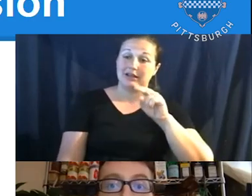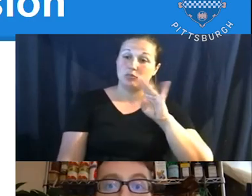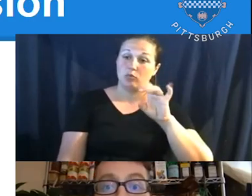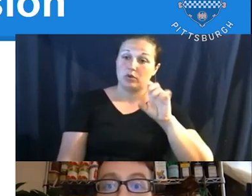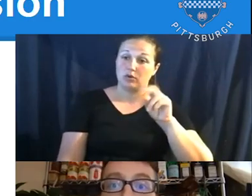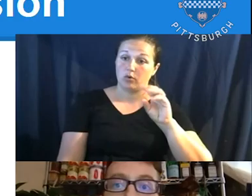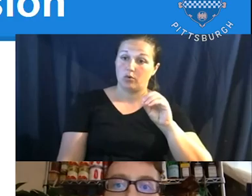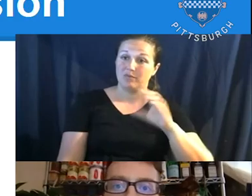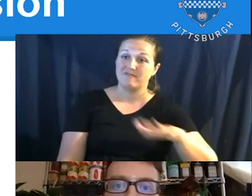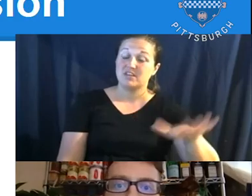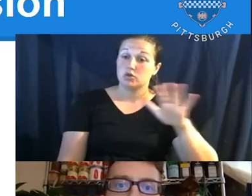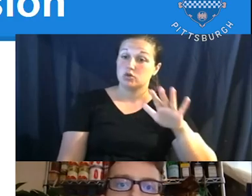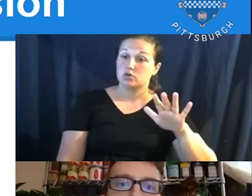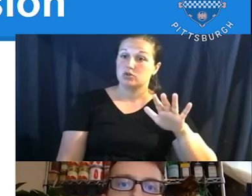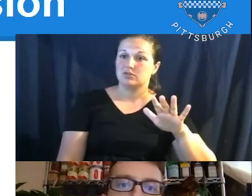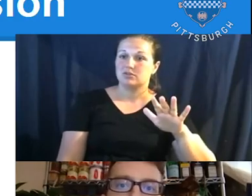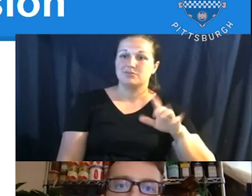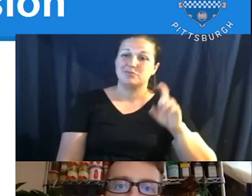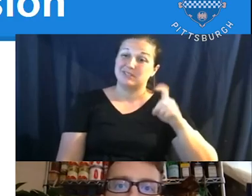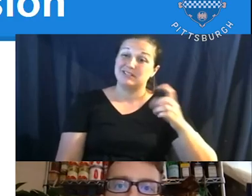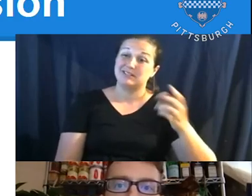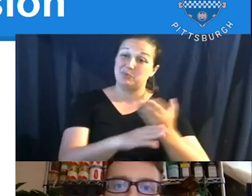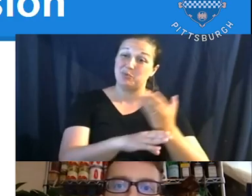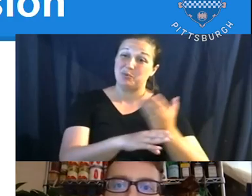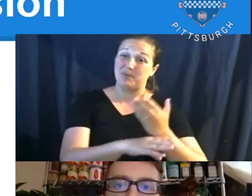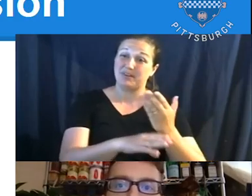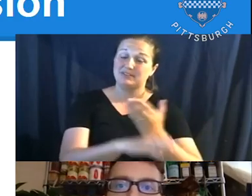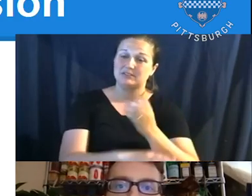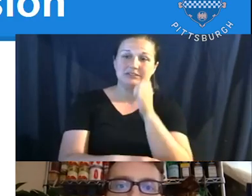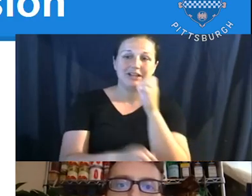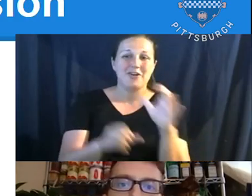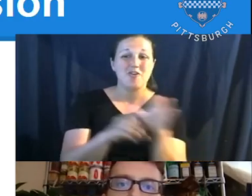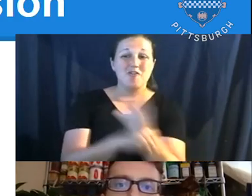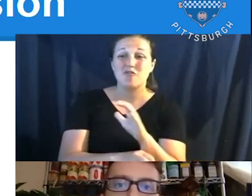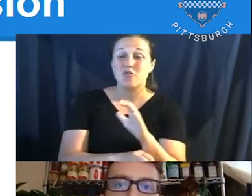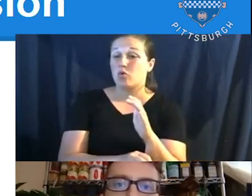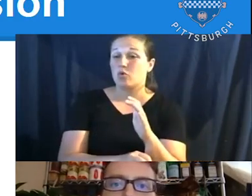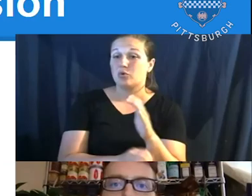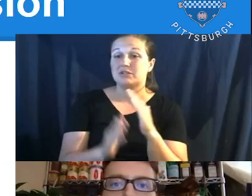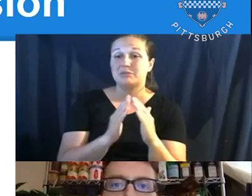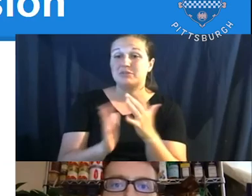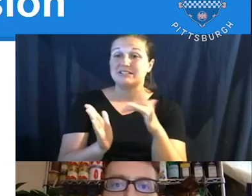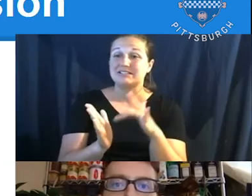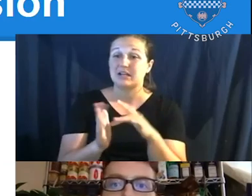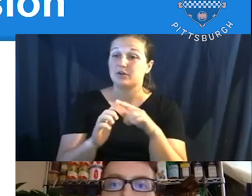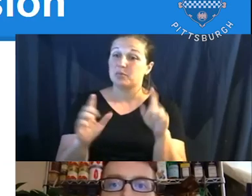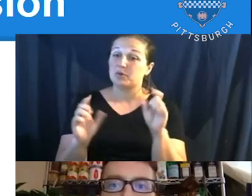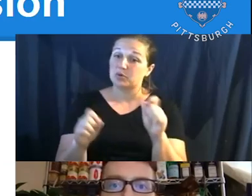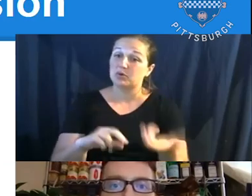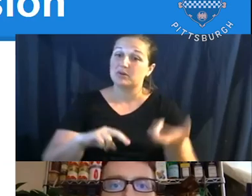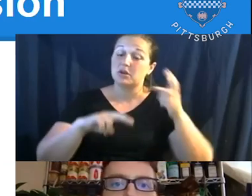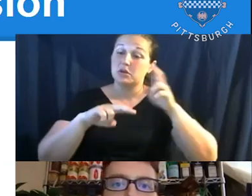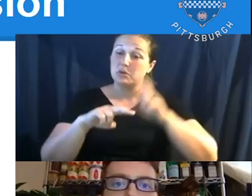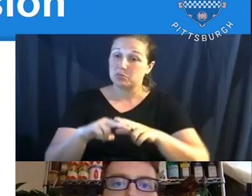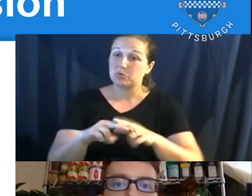essentially a concrete block shed, probably not a full fledged community center, but expanded space, better storage, modern bathrooms with running water.